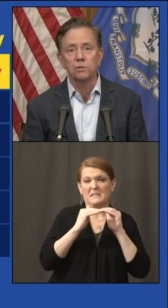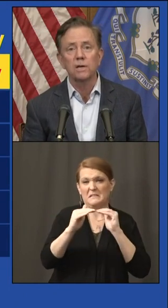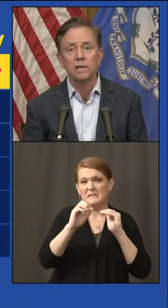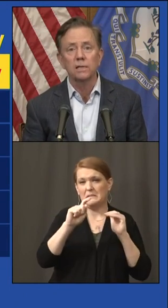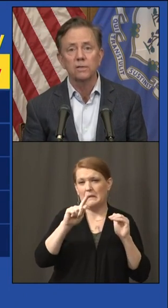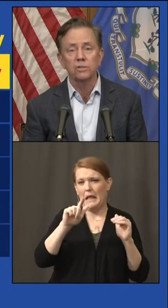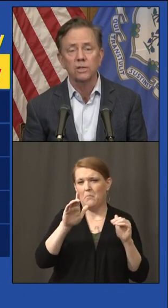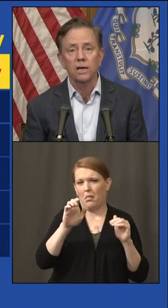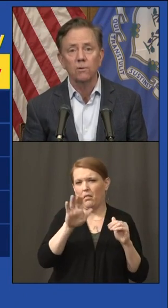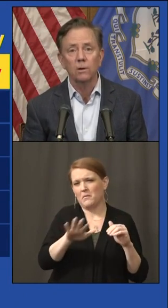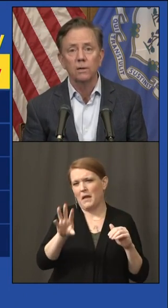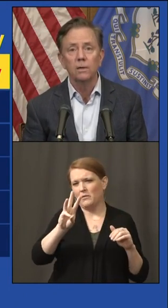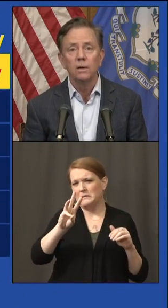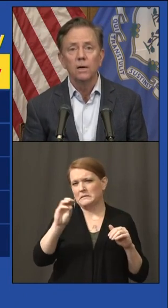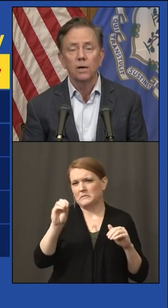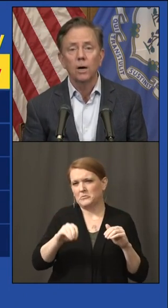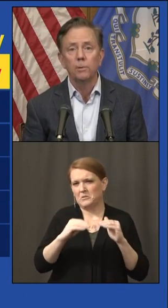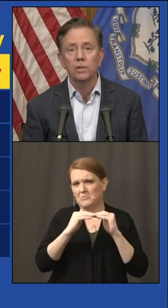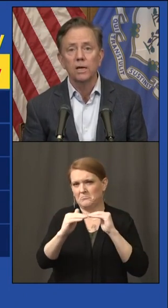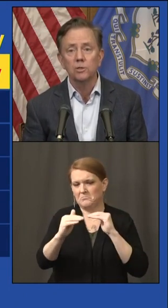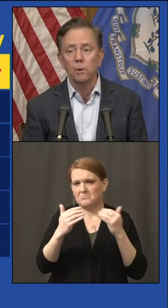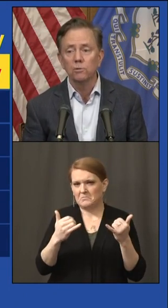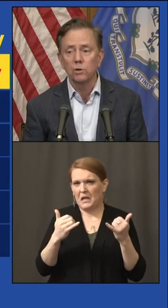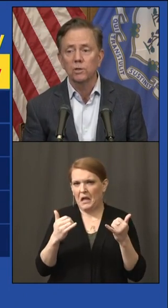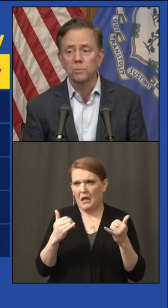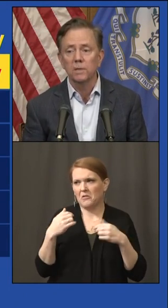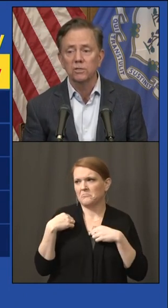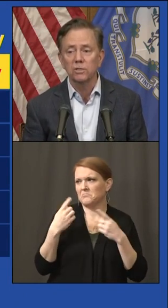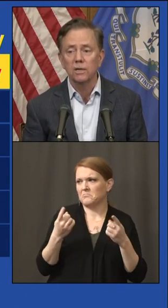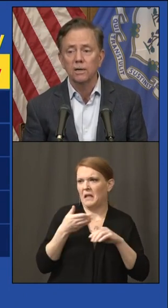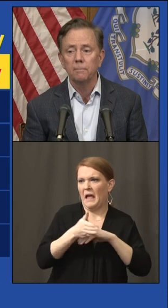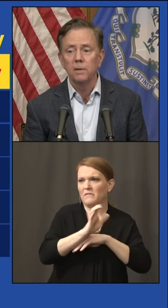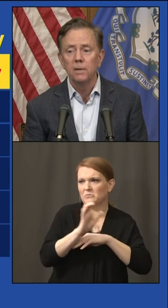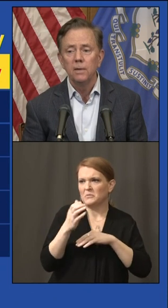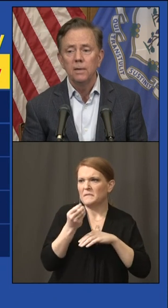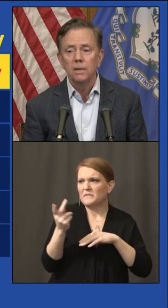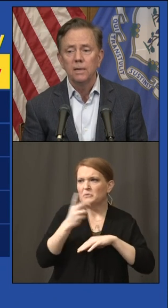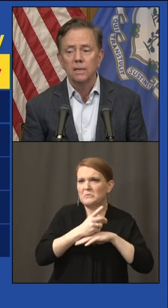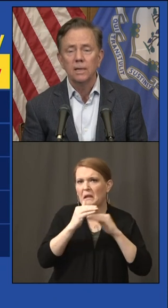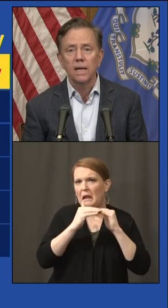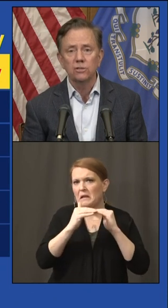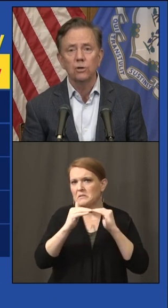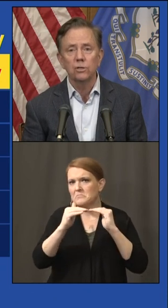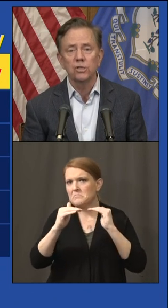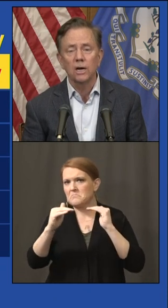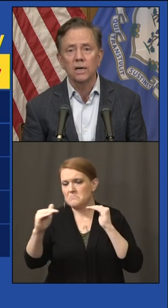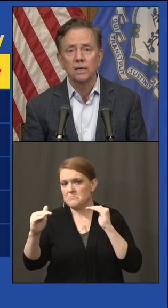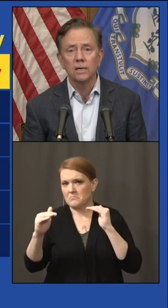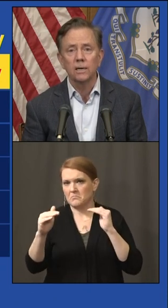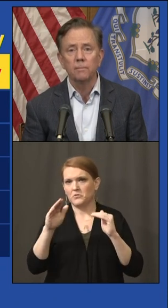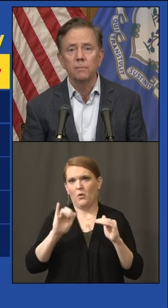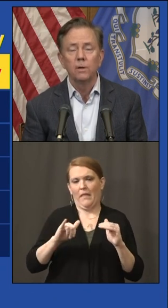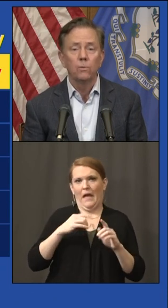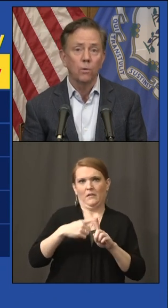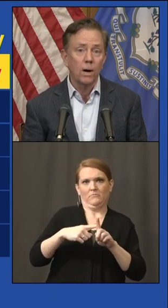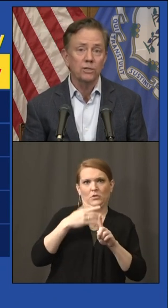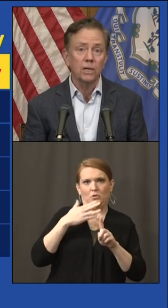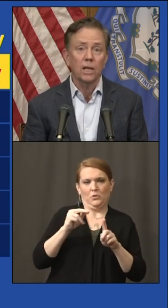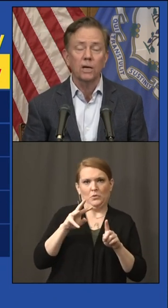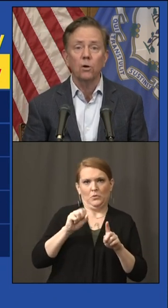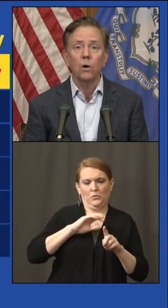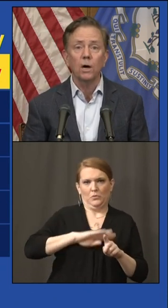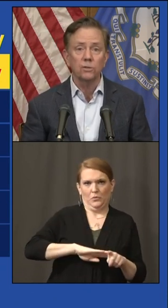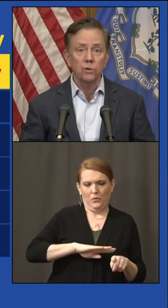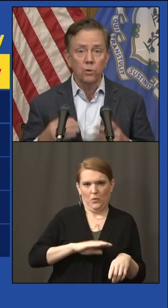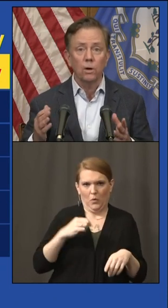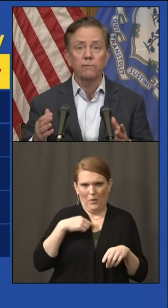6%. This is now a couple of days post-Christmas and that's a good sign. We're watching